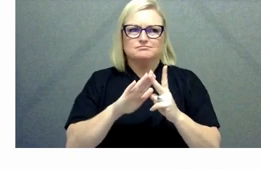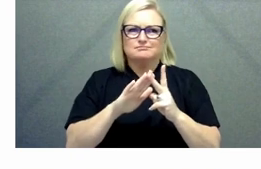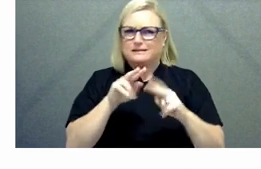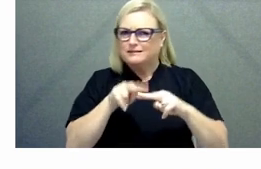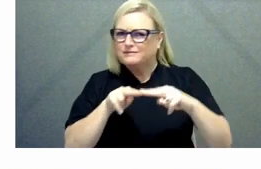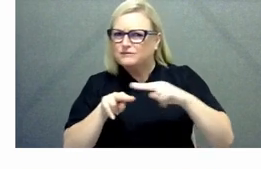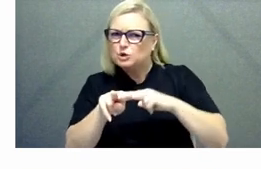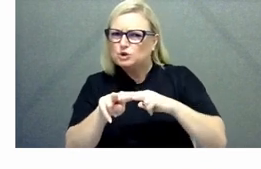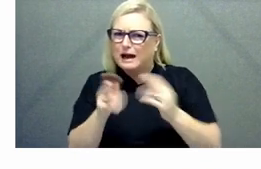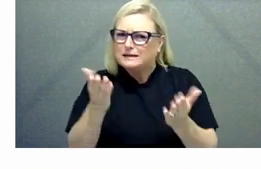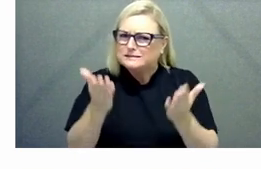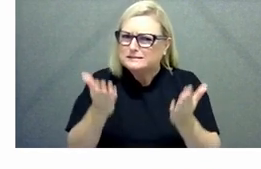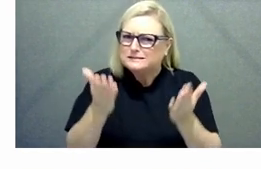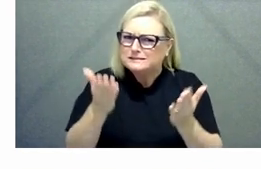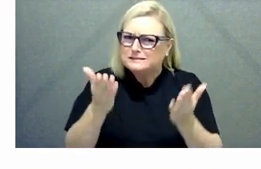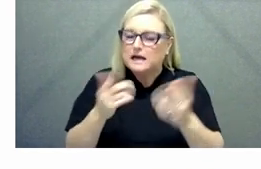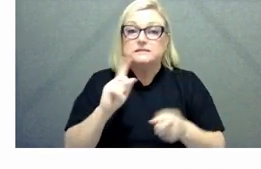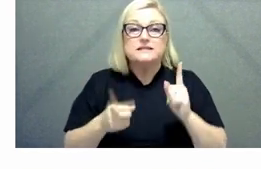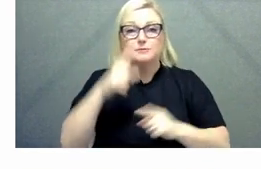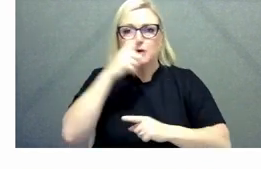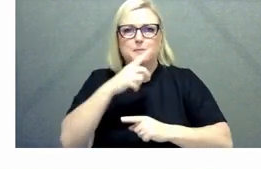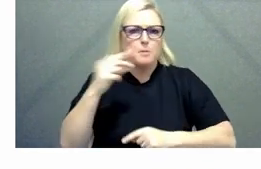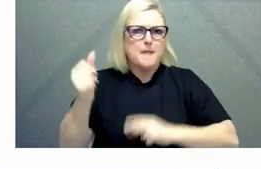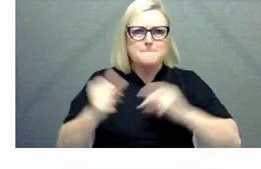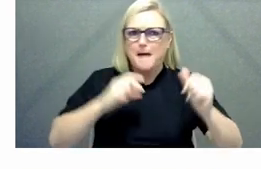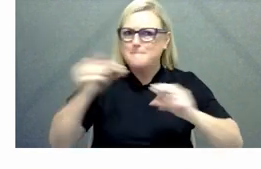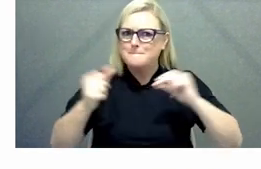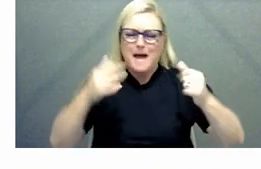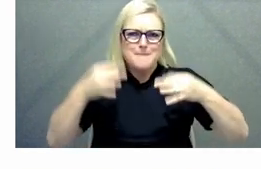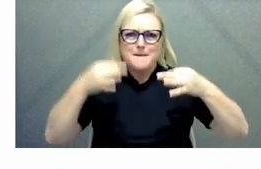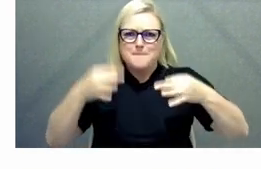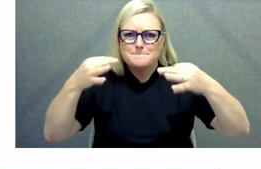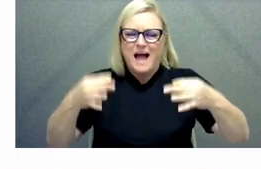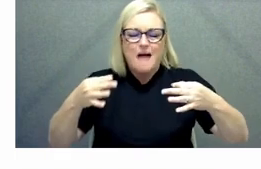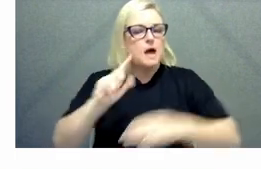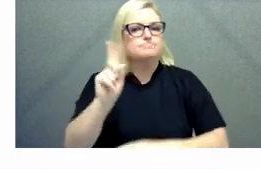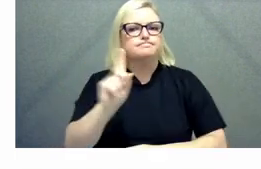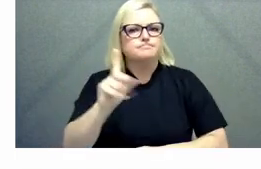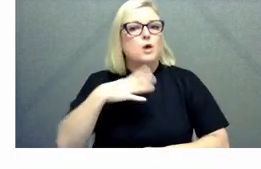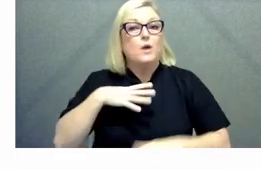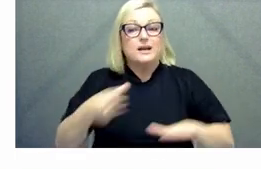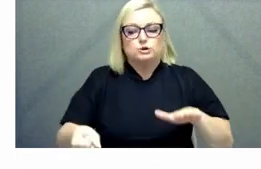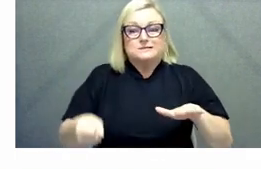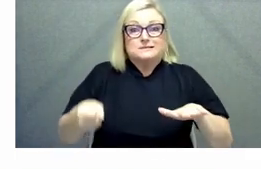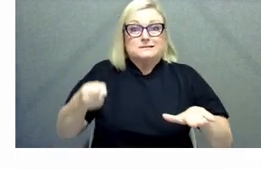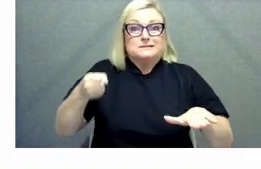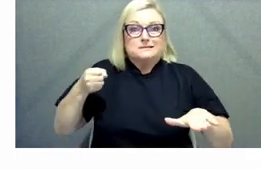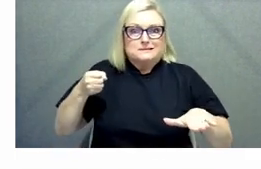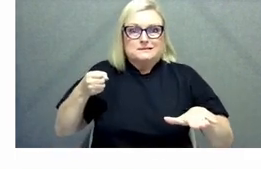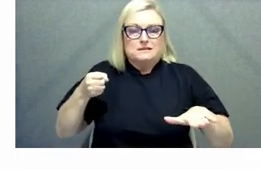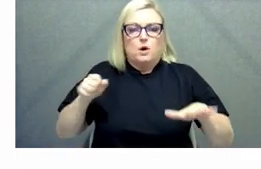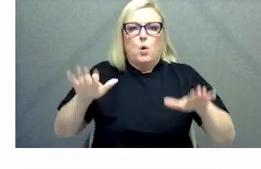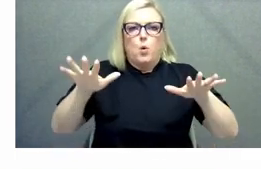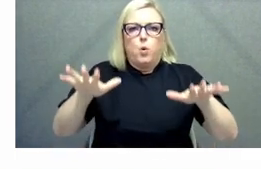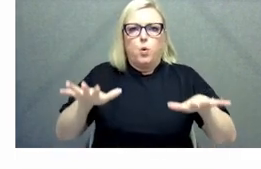quick to rush to a decision or an assumption but we really need to make sure that we take the time to practice those critical thinking